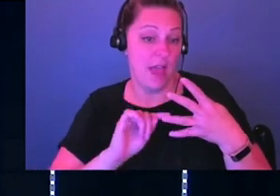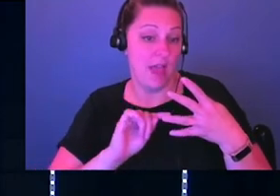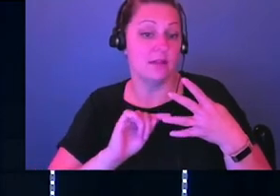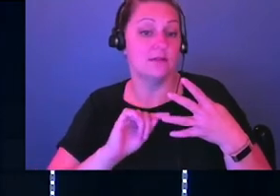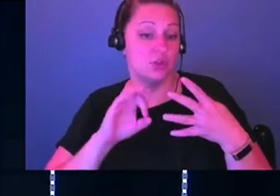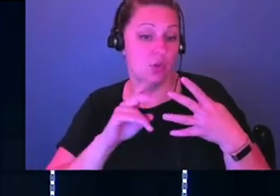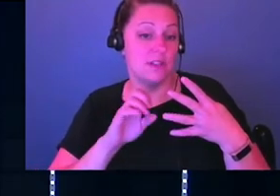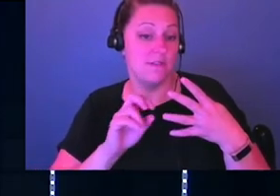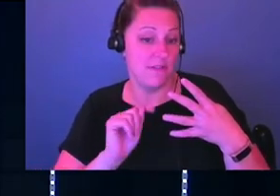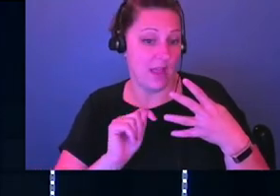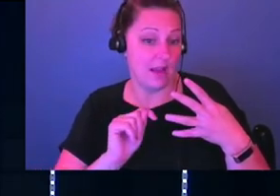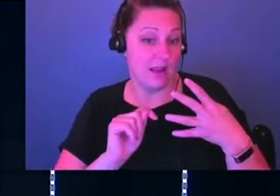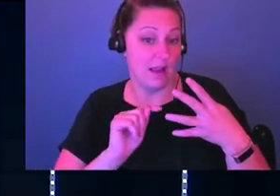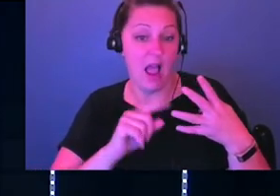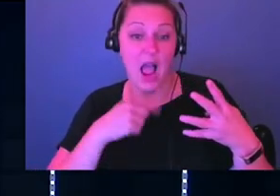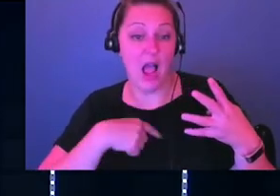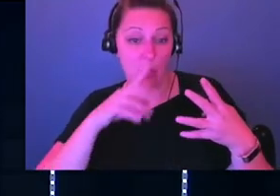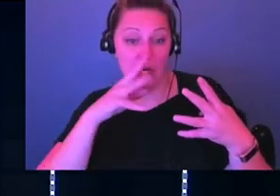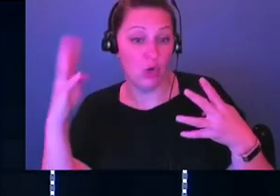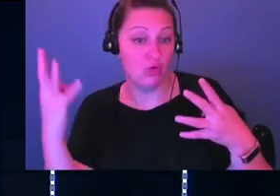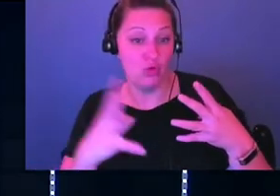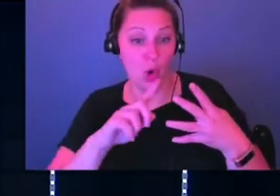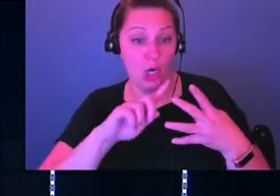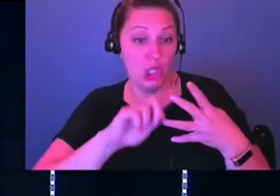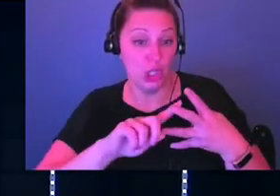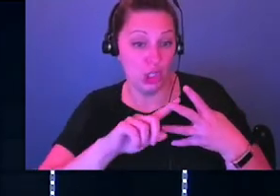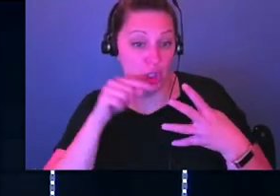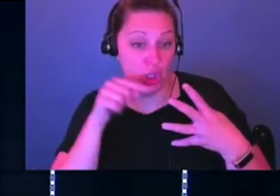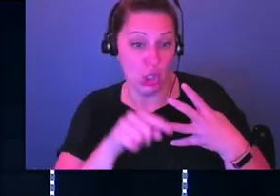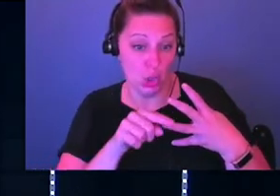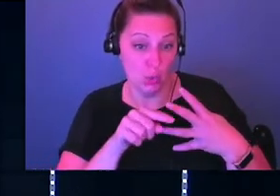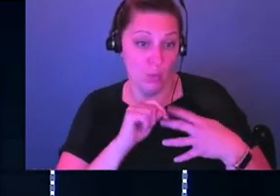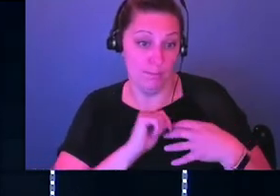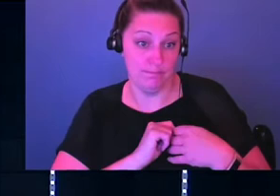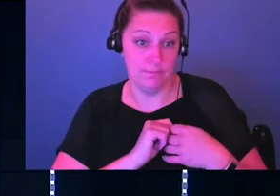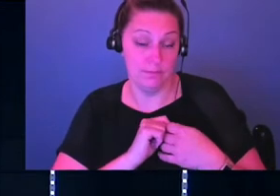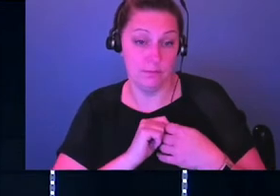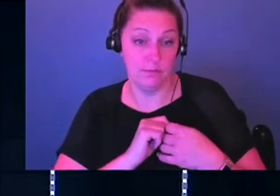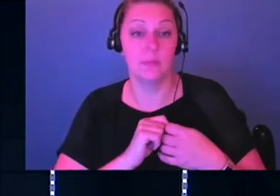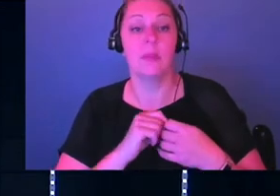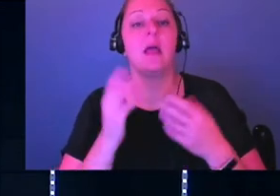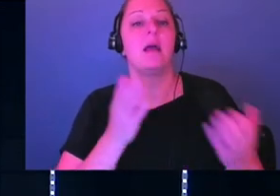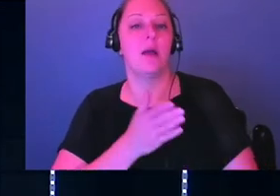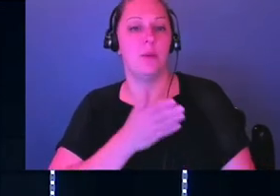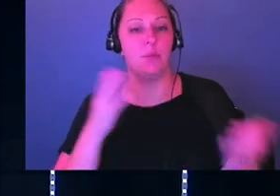pay any attention to you. But now bring me a harpist.